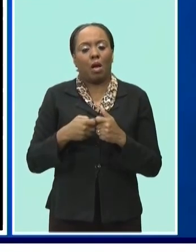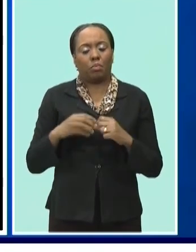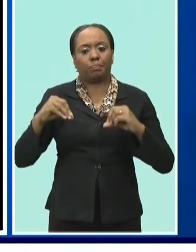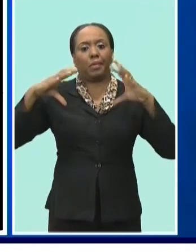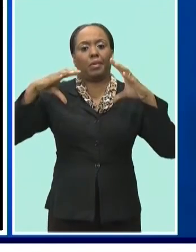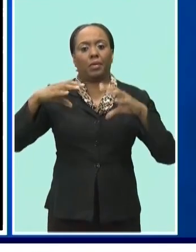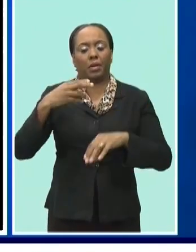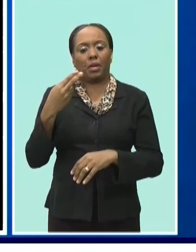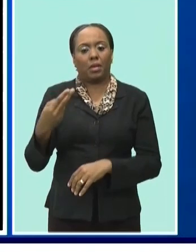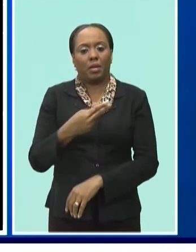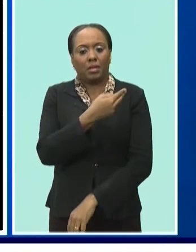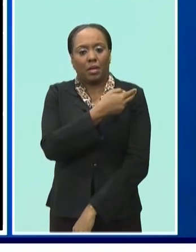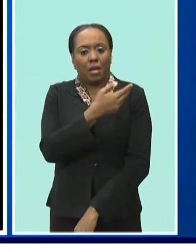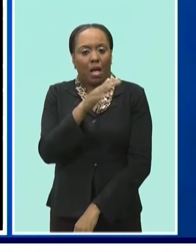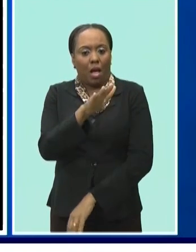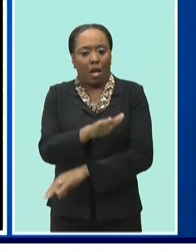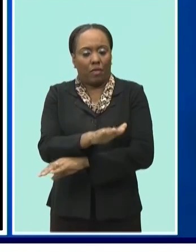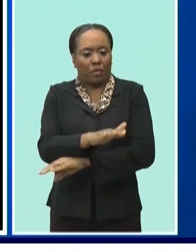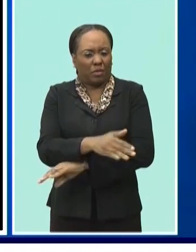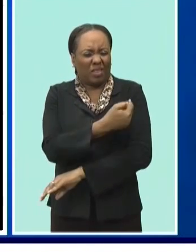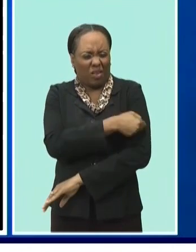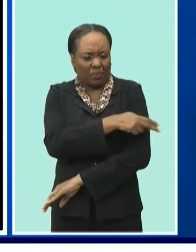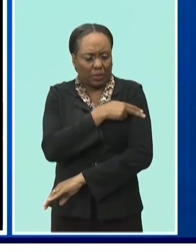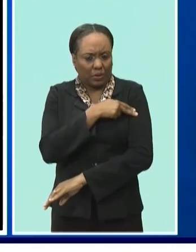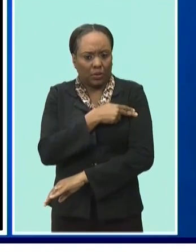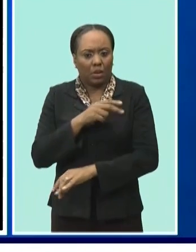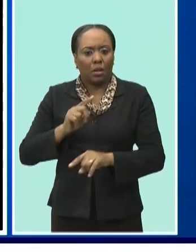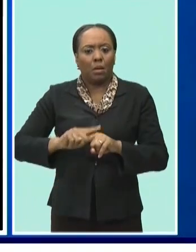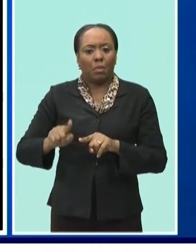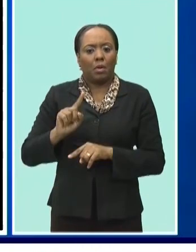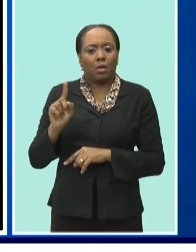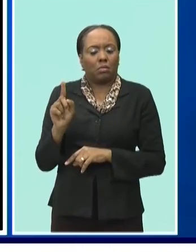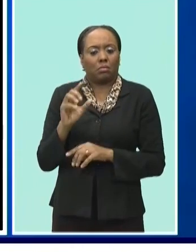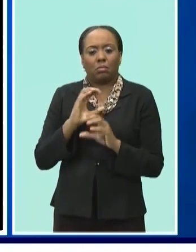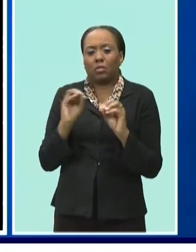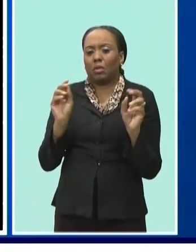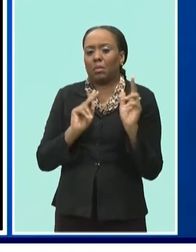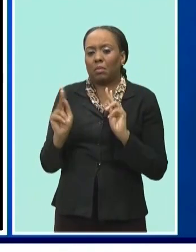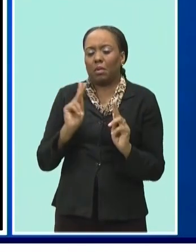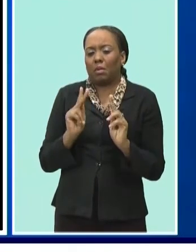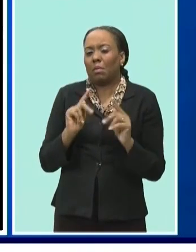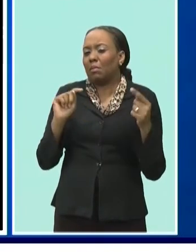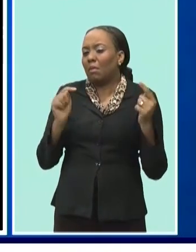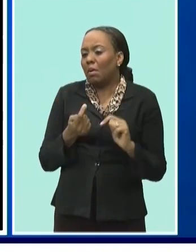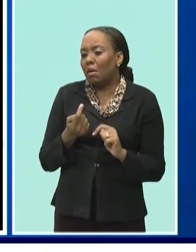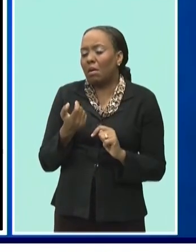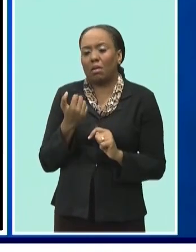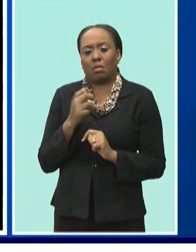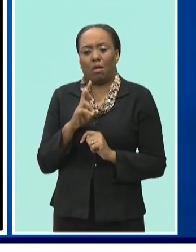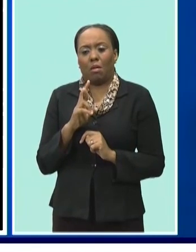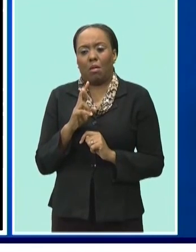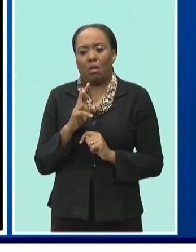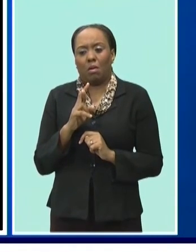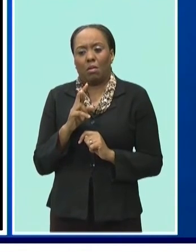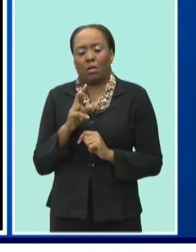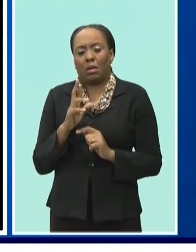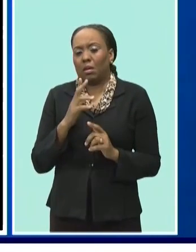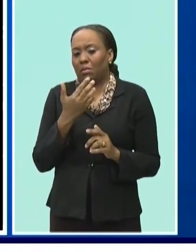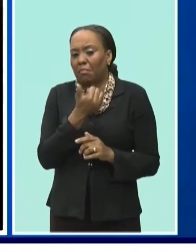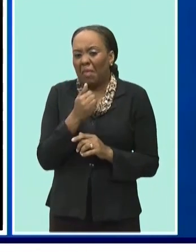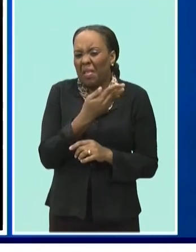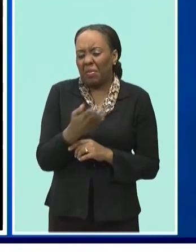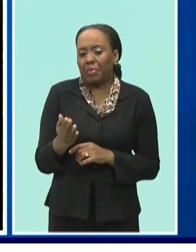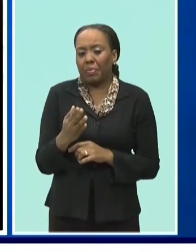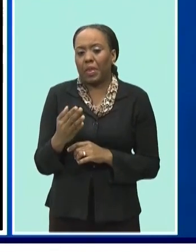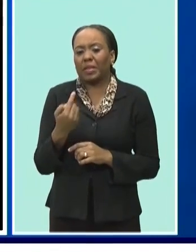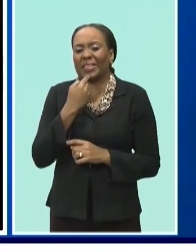in the hospital were affected but only ones coming to the outpatient clinics. Speaking with Newsroom via telephone, Campbell explained